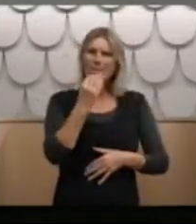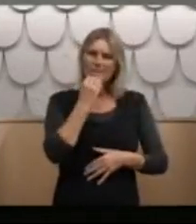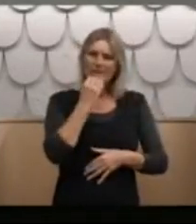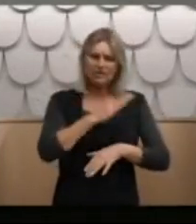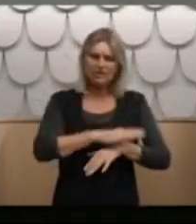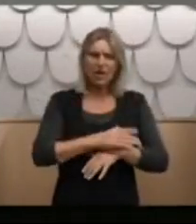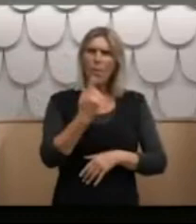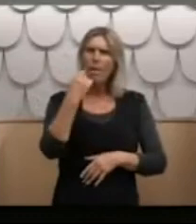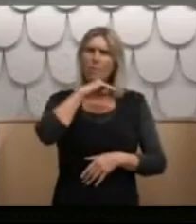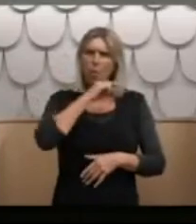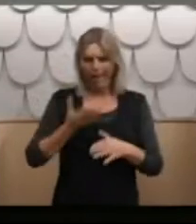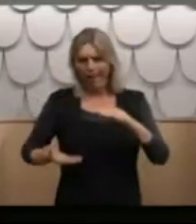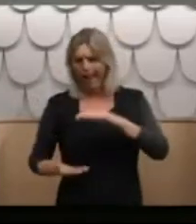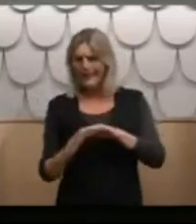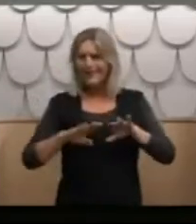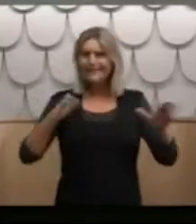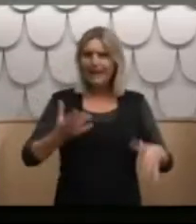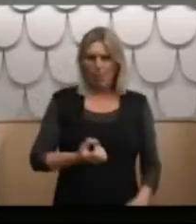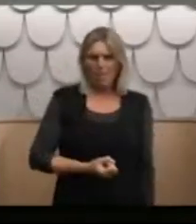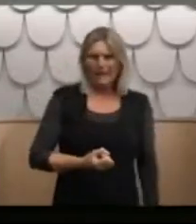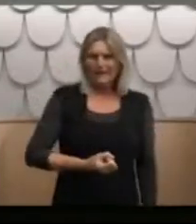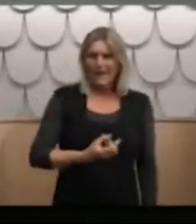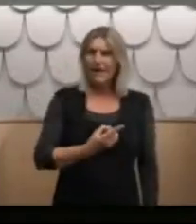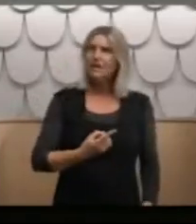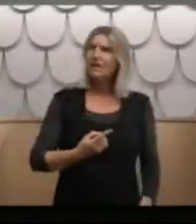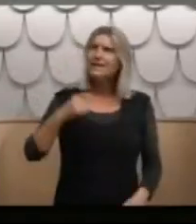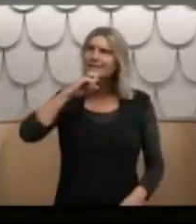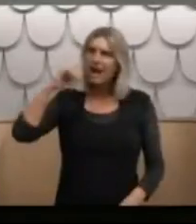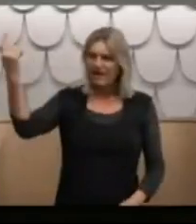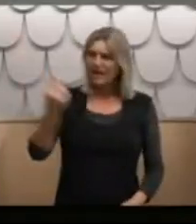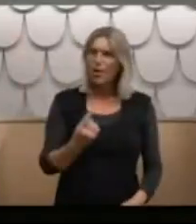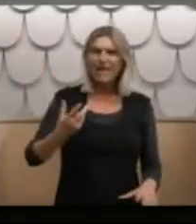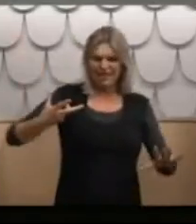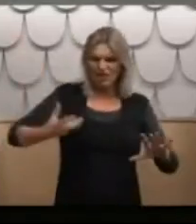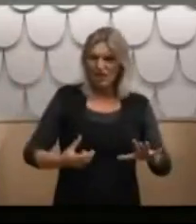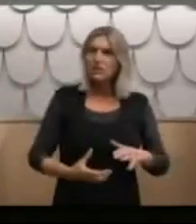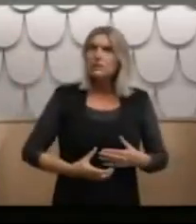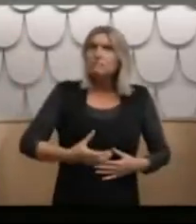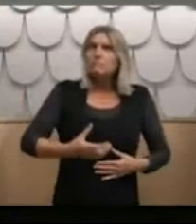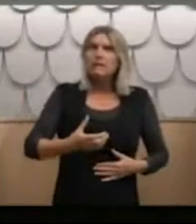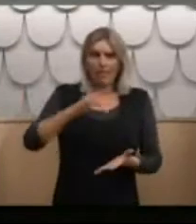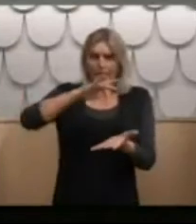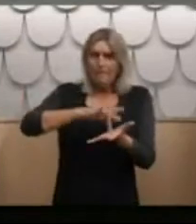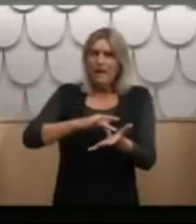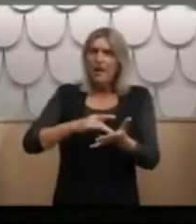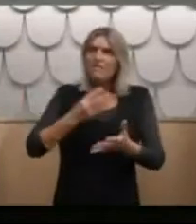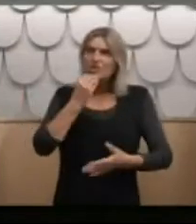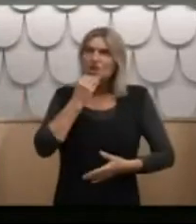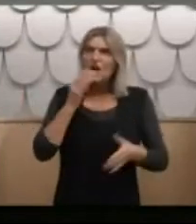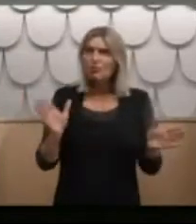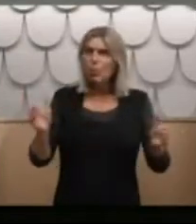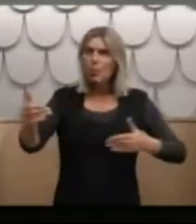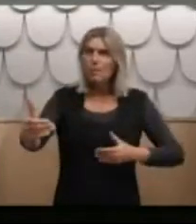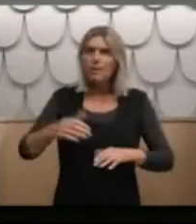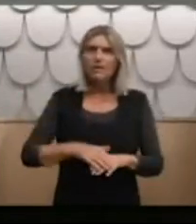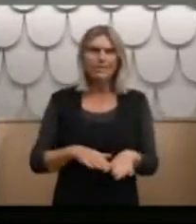sudden the staff came over and rejected him in his penis right there in the middle of the dining room. It was the same table I was.